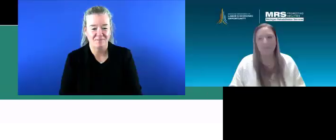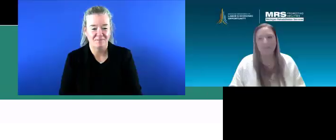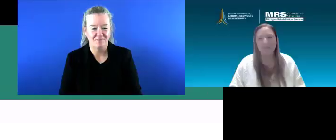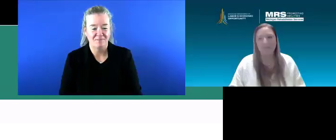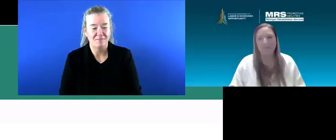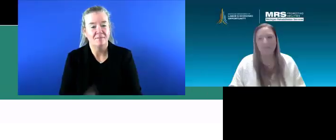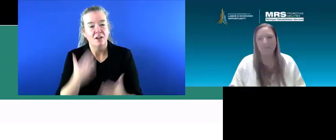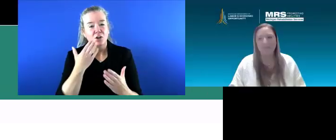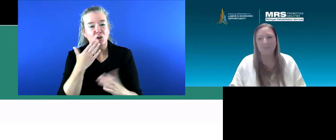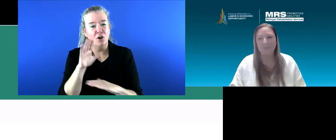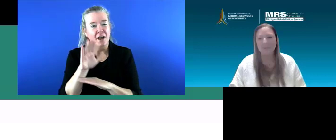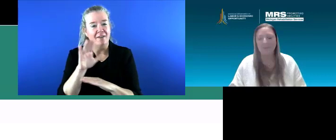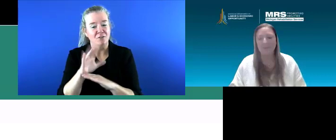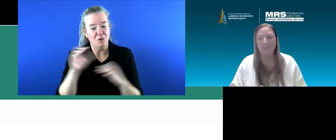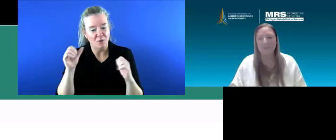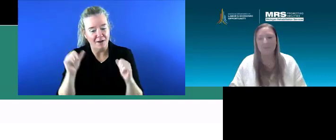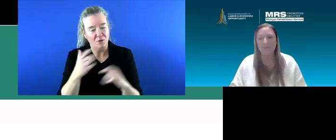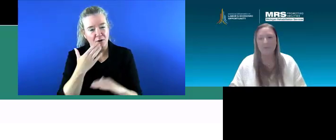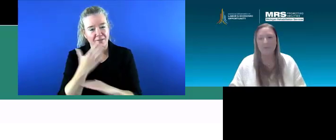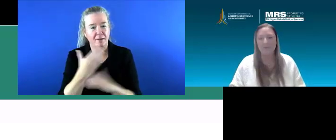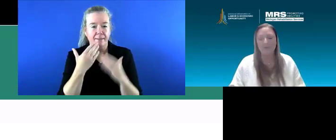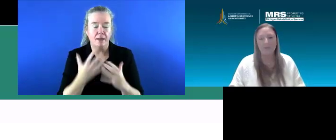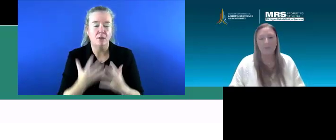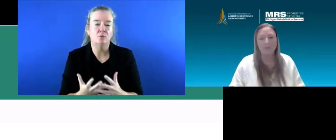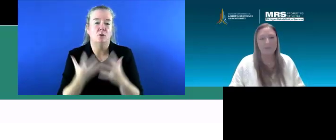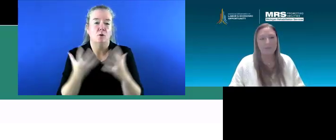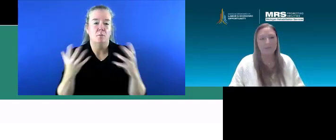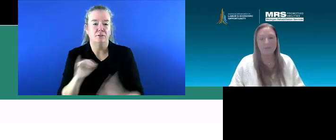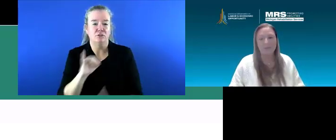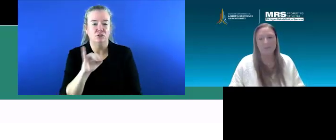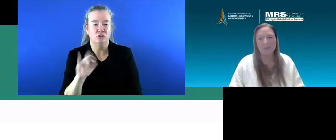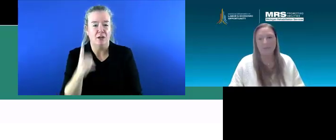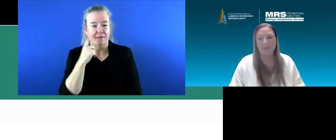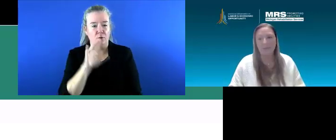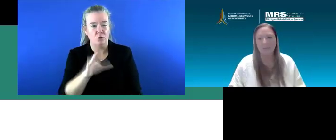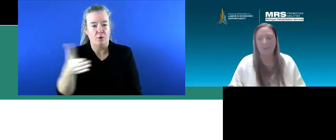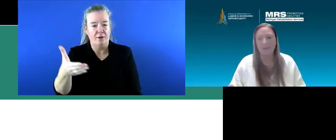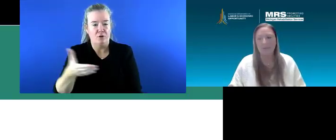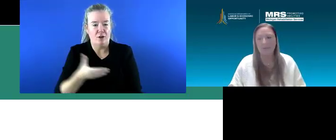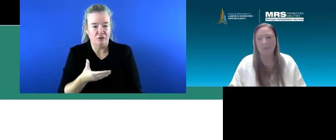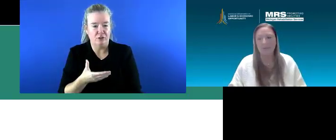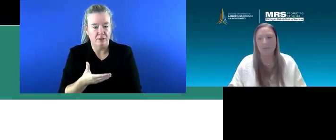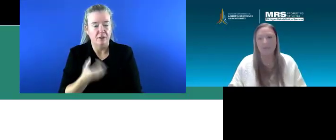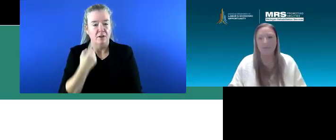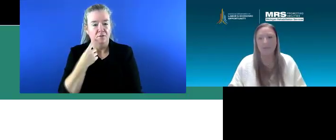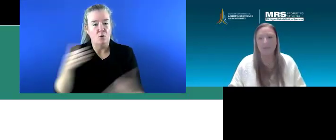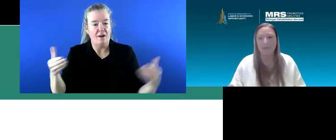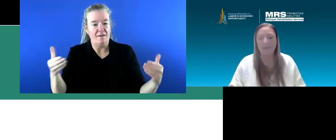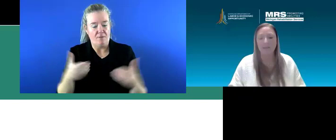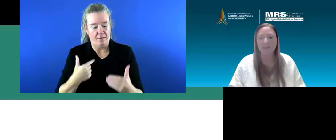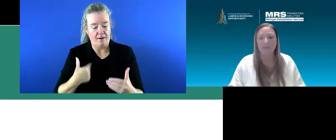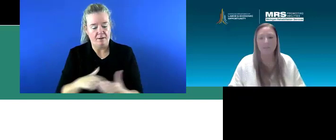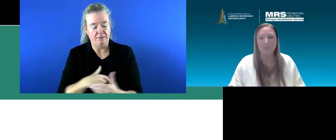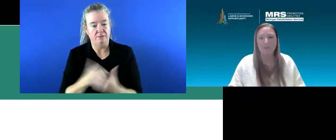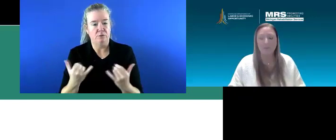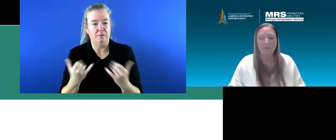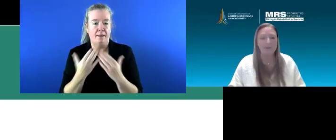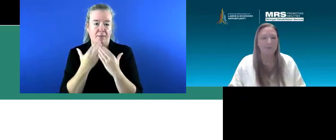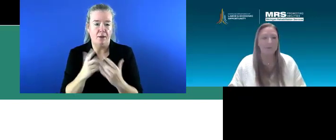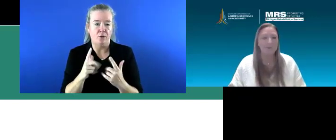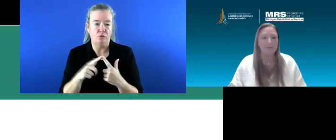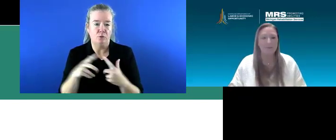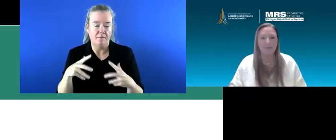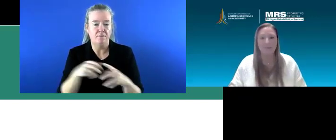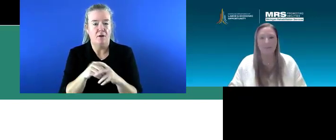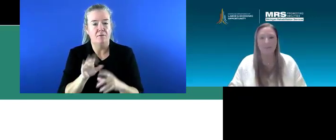Good afternoon, everyone. Thank you so much, John, for the introduction and for inviting us today to be a